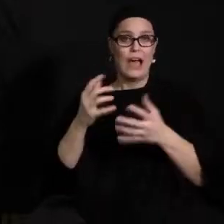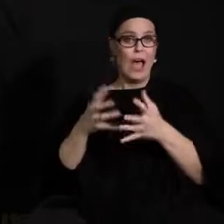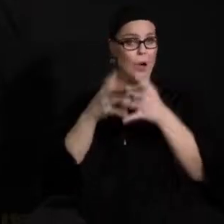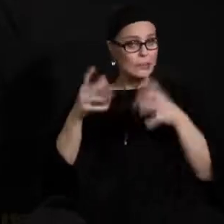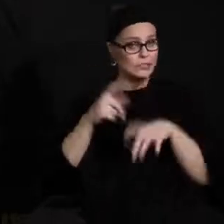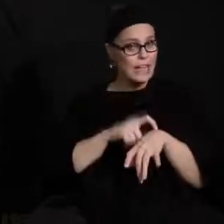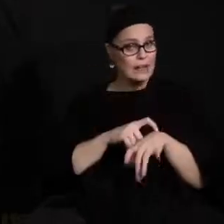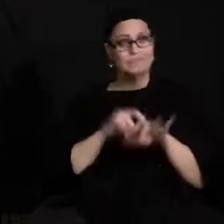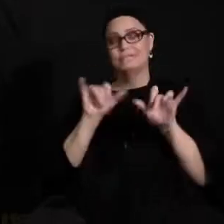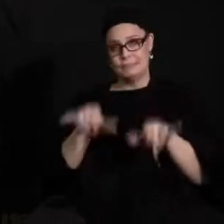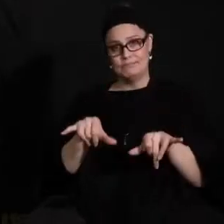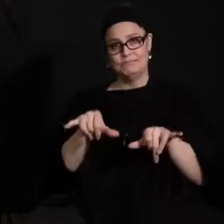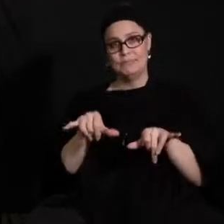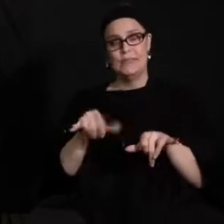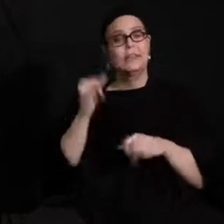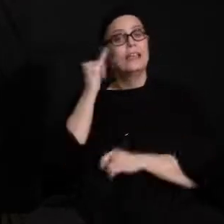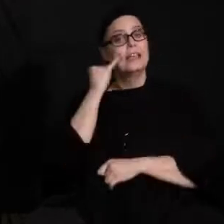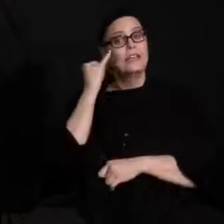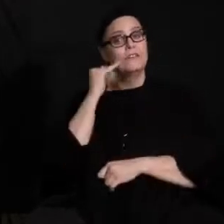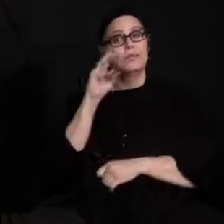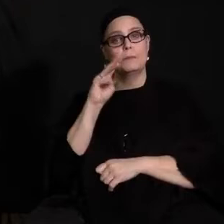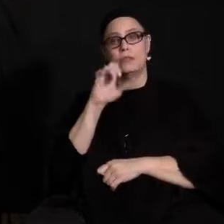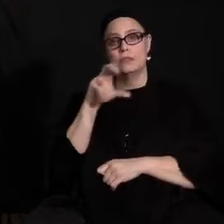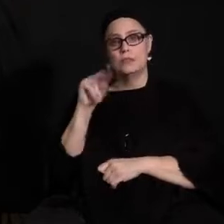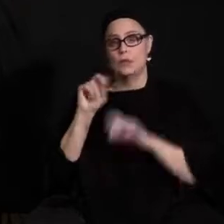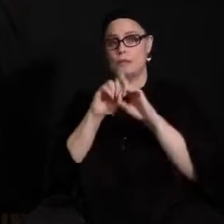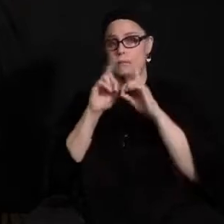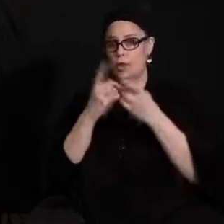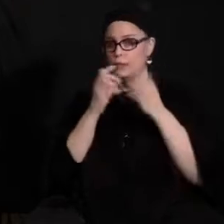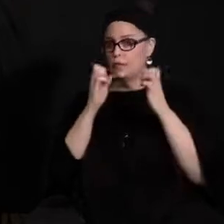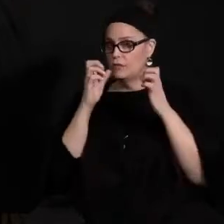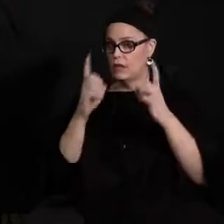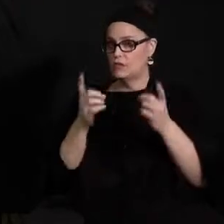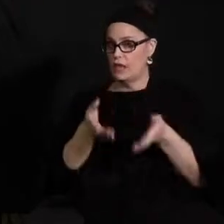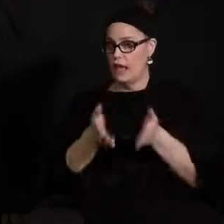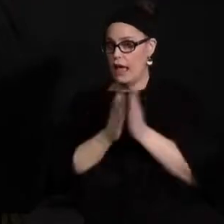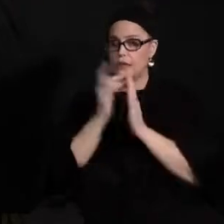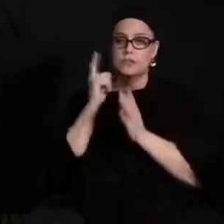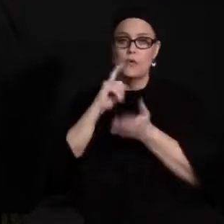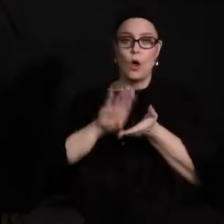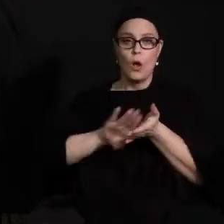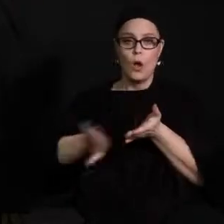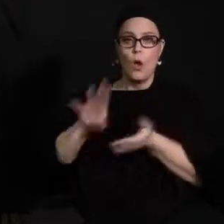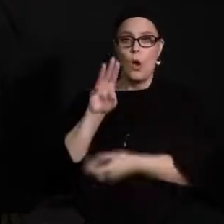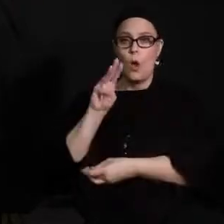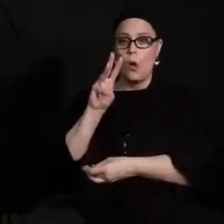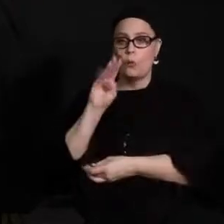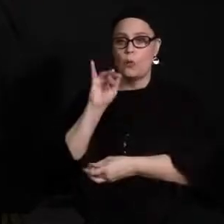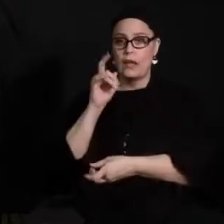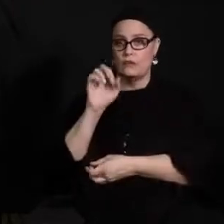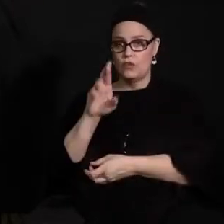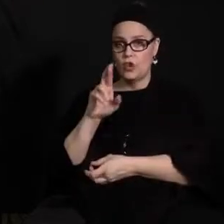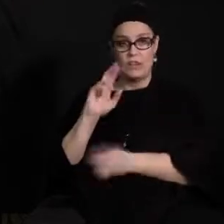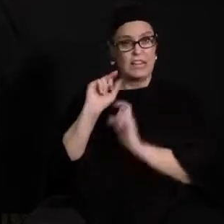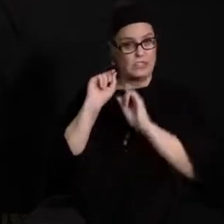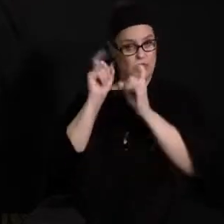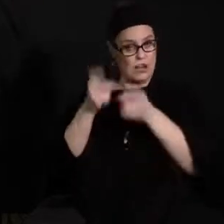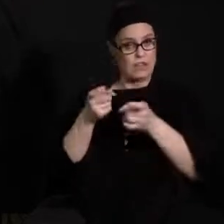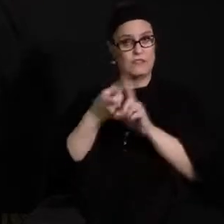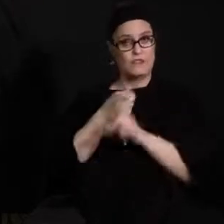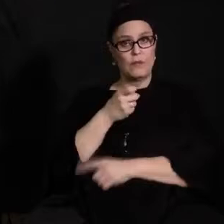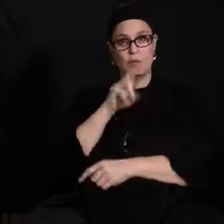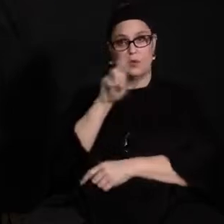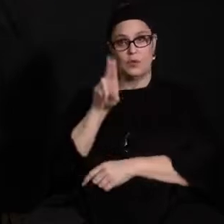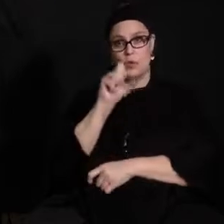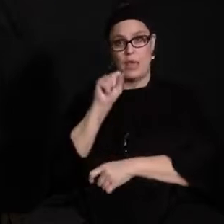same as always. If the Minnesota Department of Education asks for a waiver and is granted that waiver from USD,